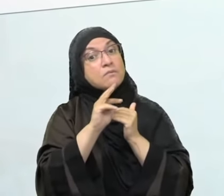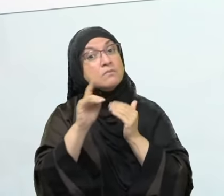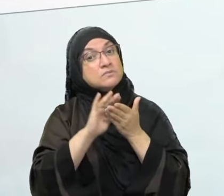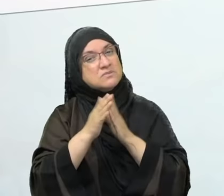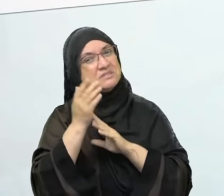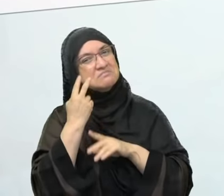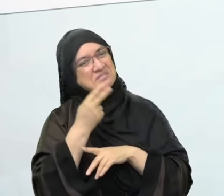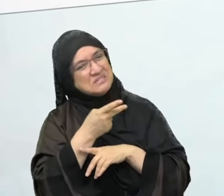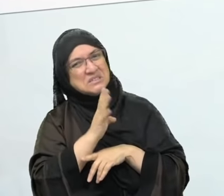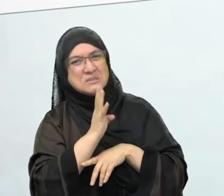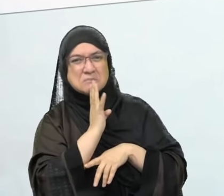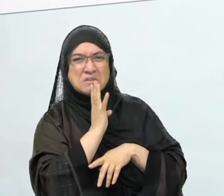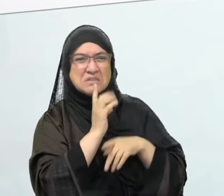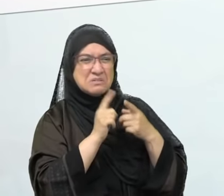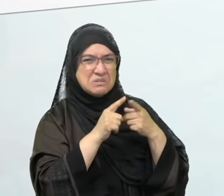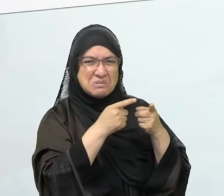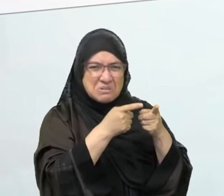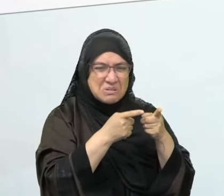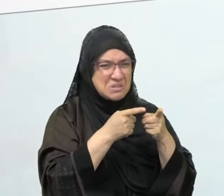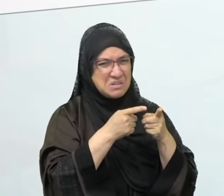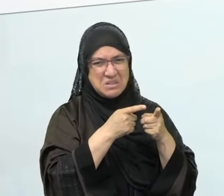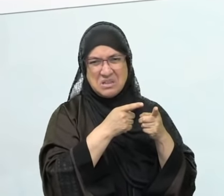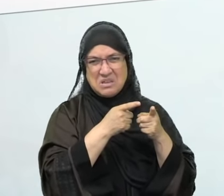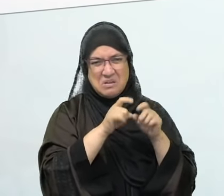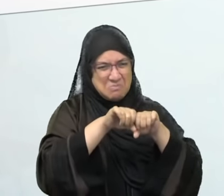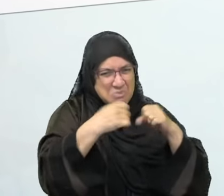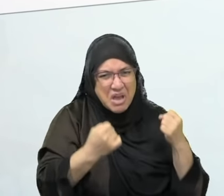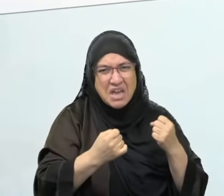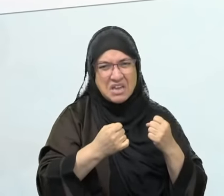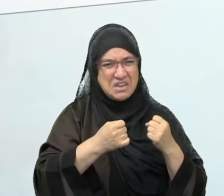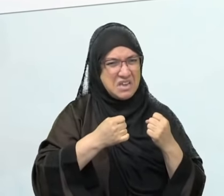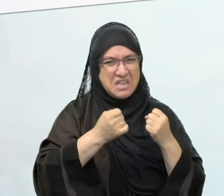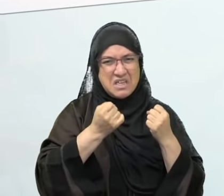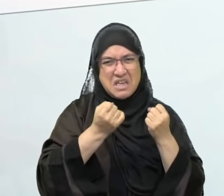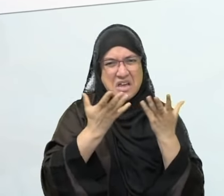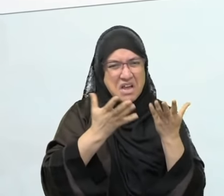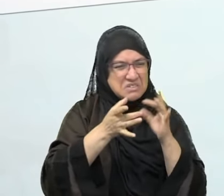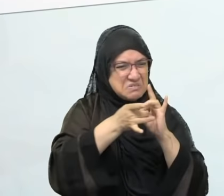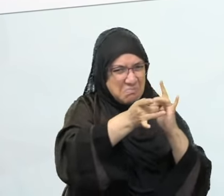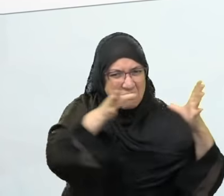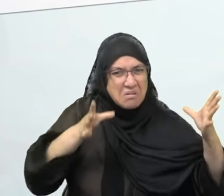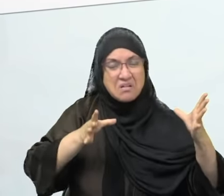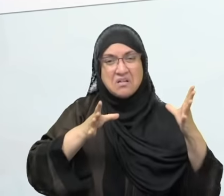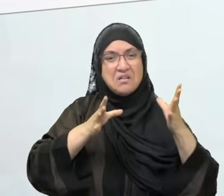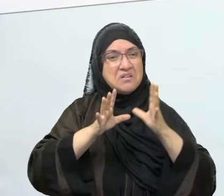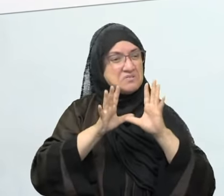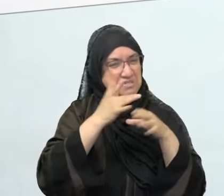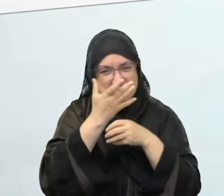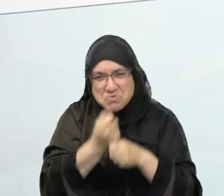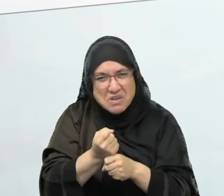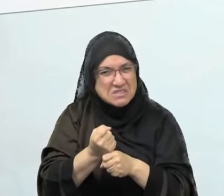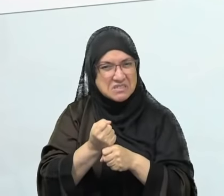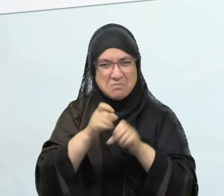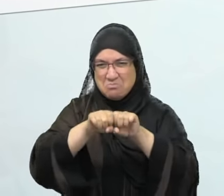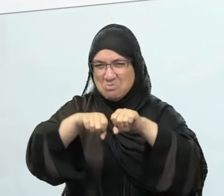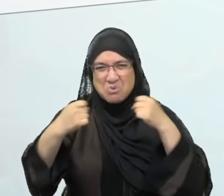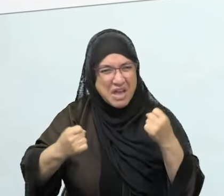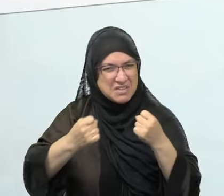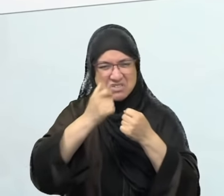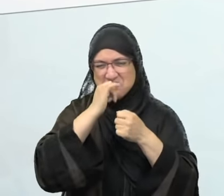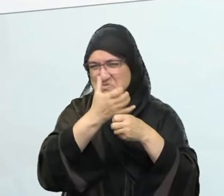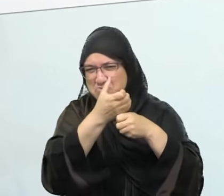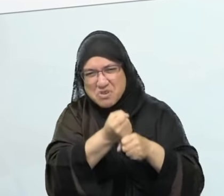promise, he breaks that promise. If he is entrusted with something, he violates that trust. Right? Those